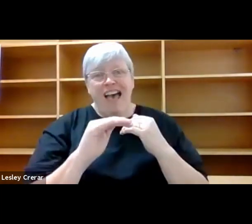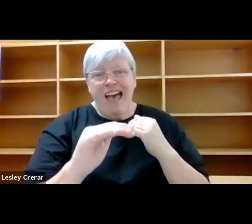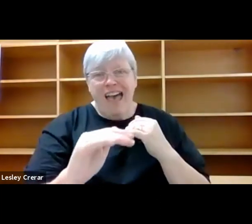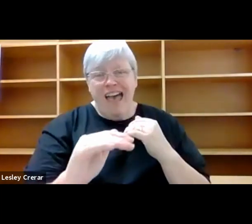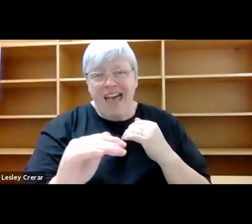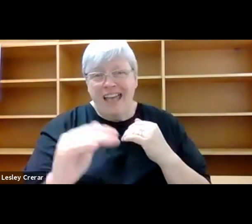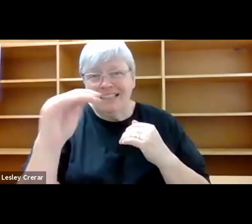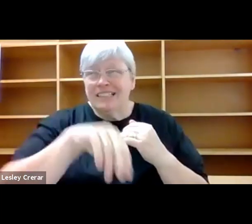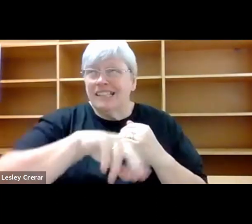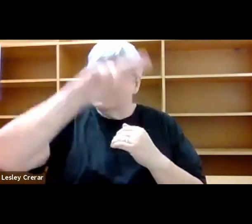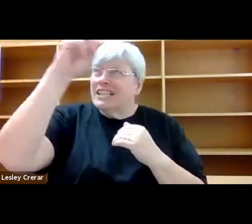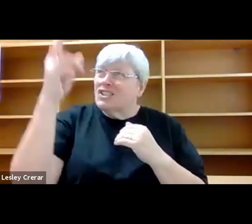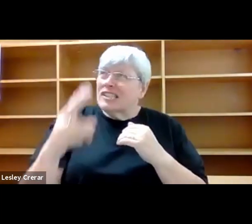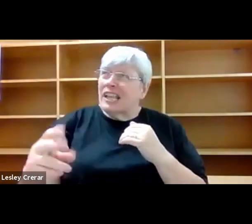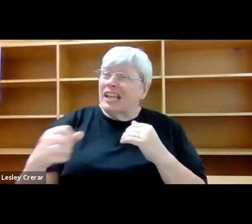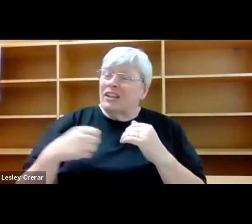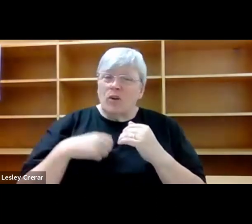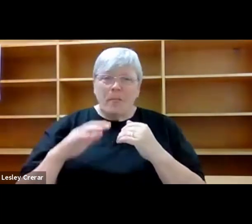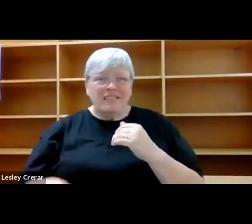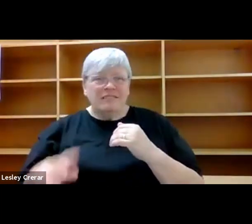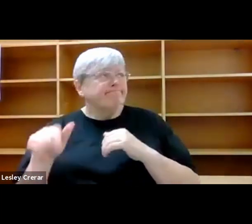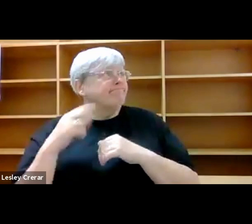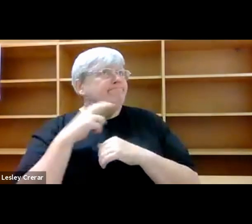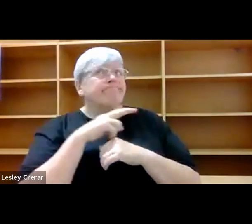of my childhood imagining was nowhere to be seen.